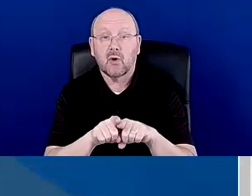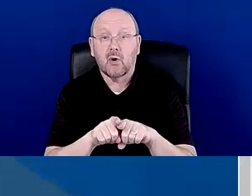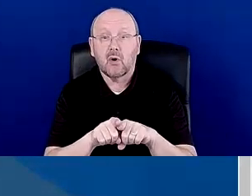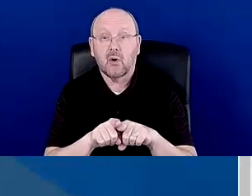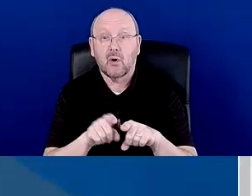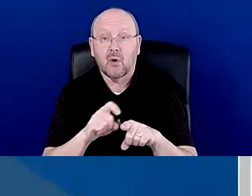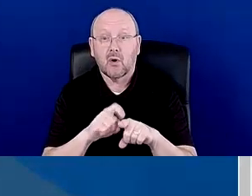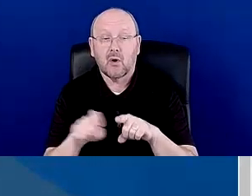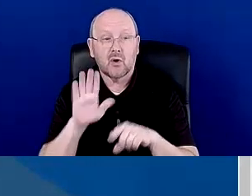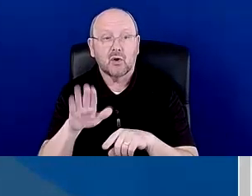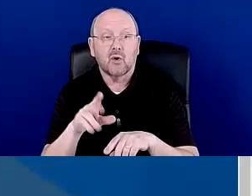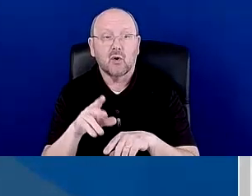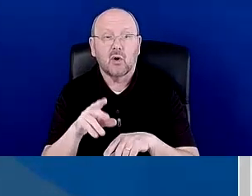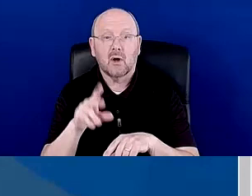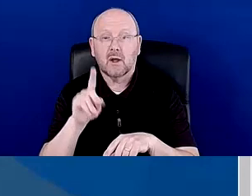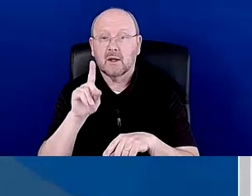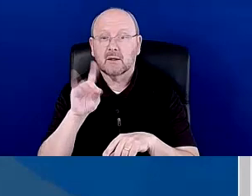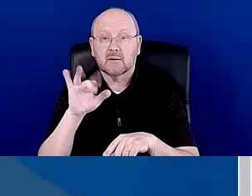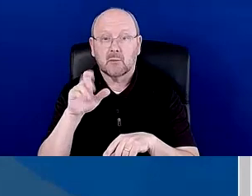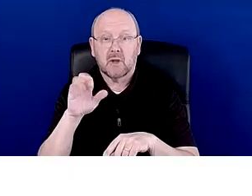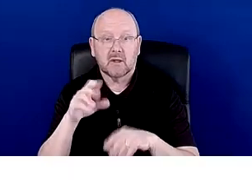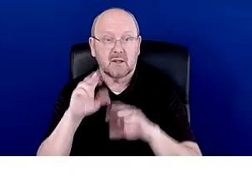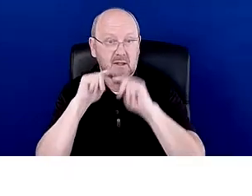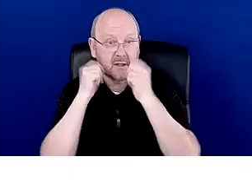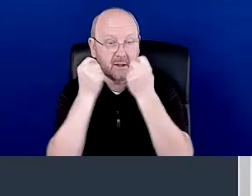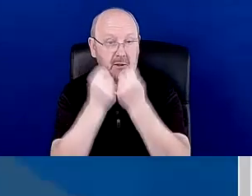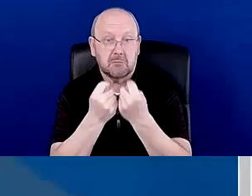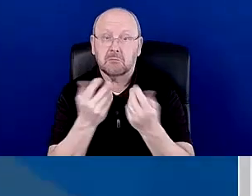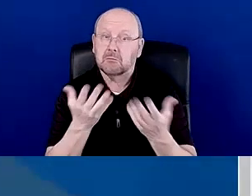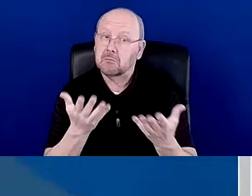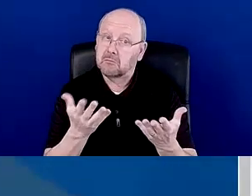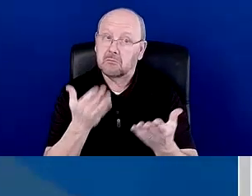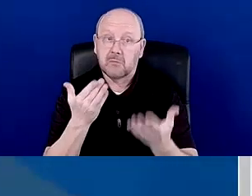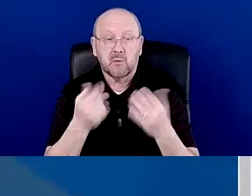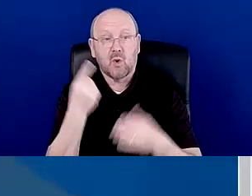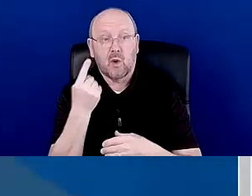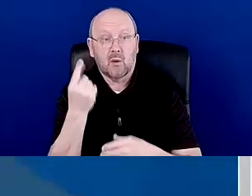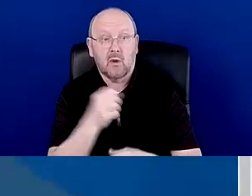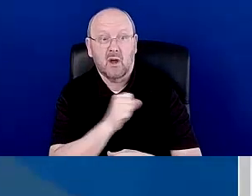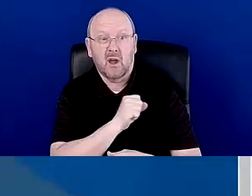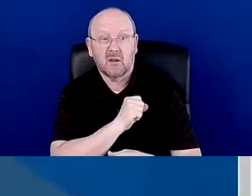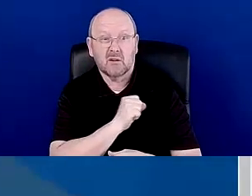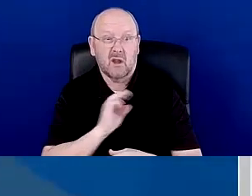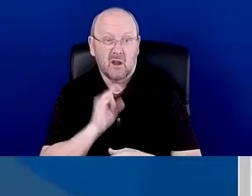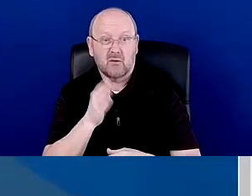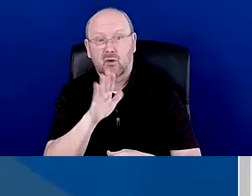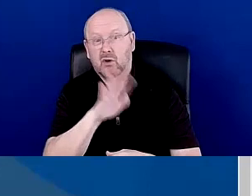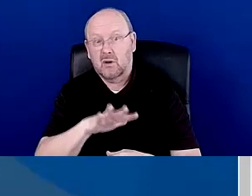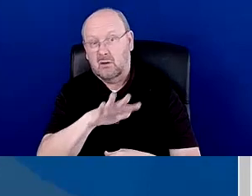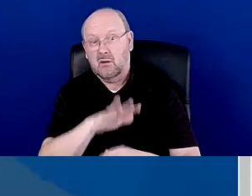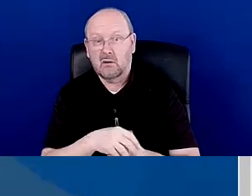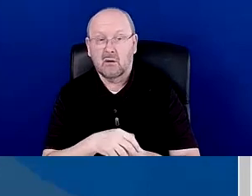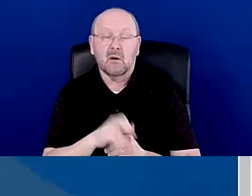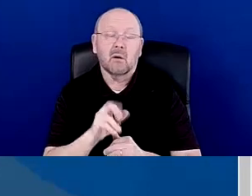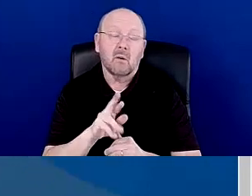in the system. So that might be helpful for you, especially if maybe you're the only faculty in your area, um, or,